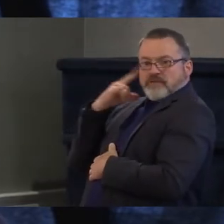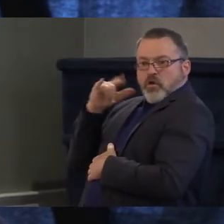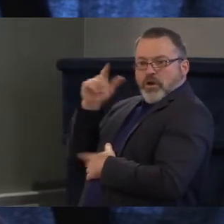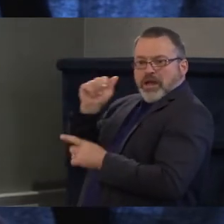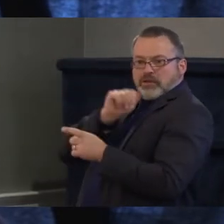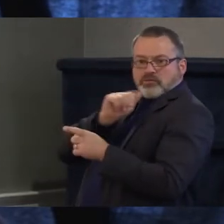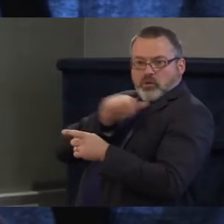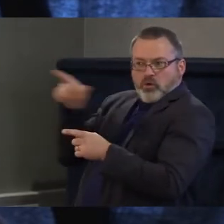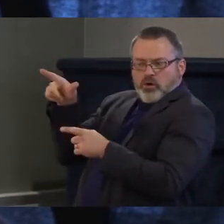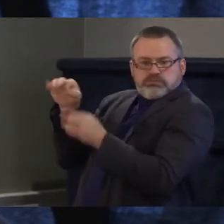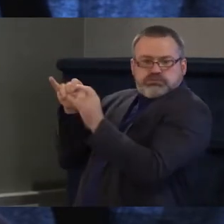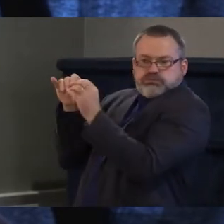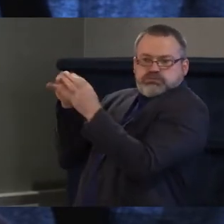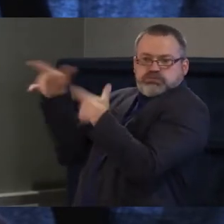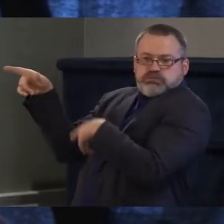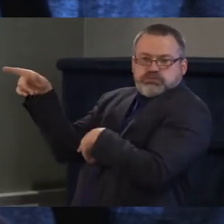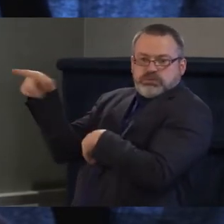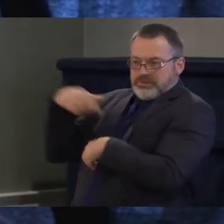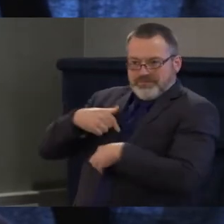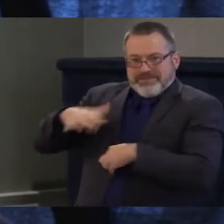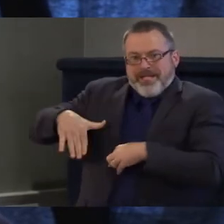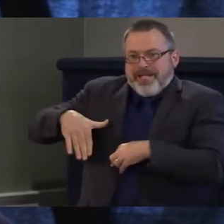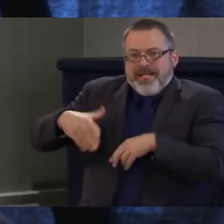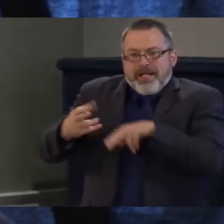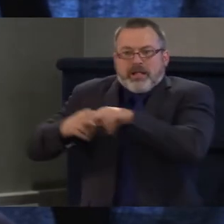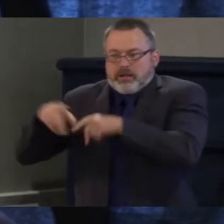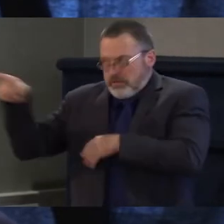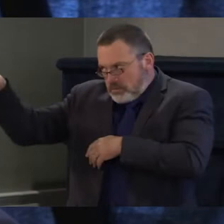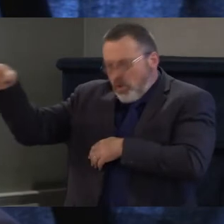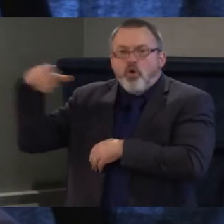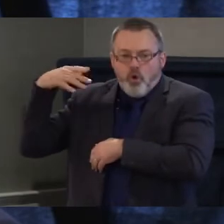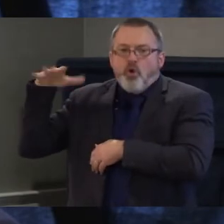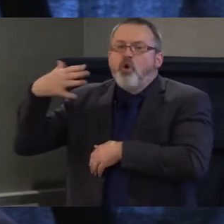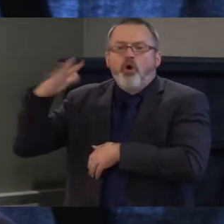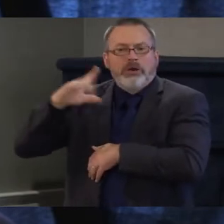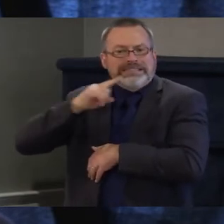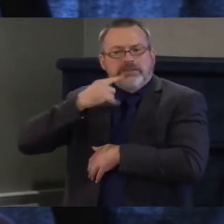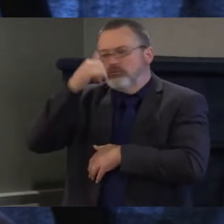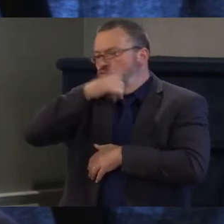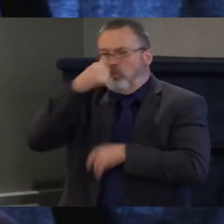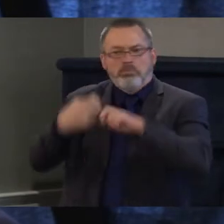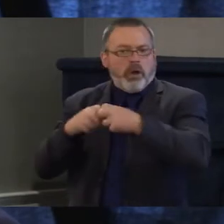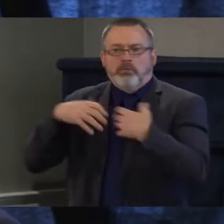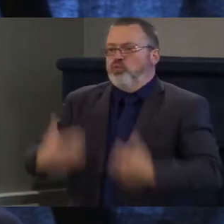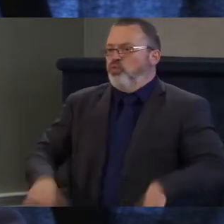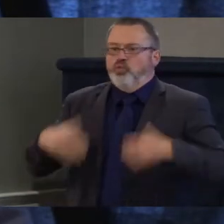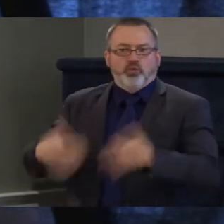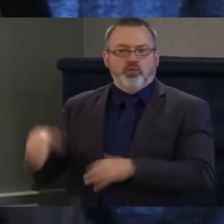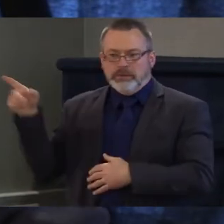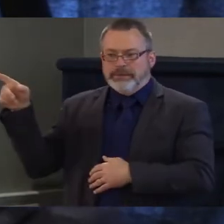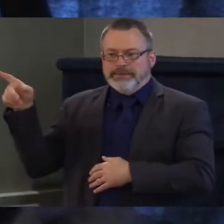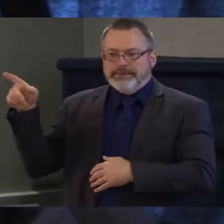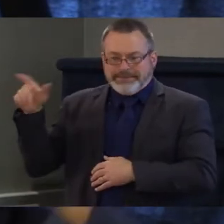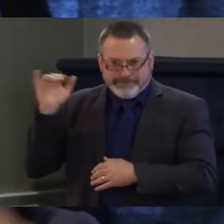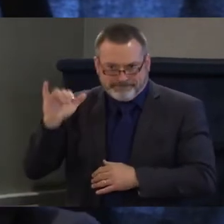we're taking care of the most vulnerable in our communities, and making sure we're setting aside housing specifically for Section 8.